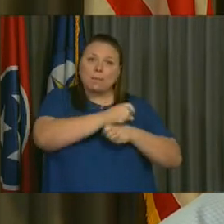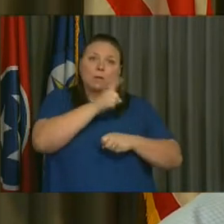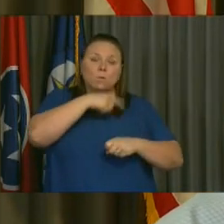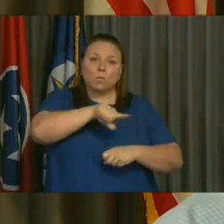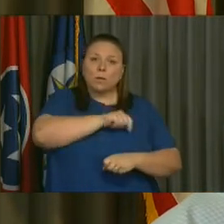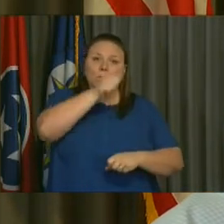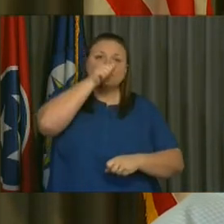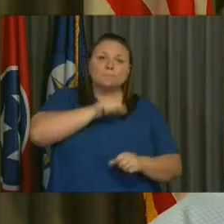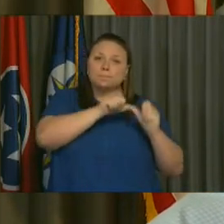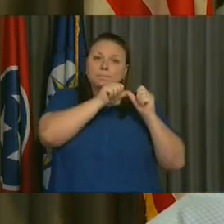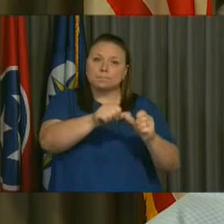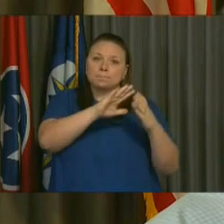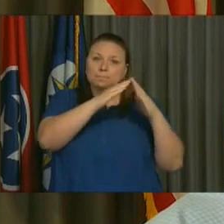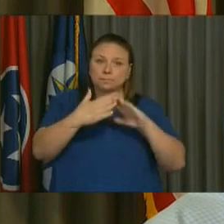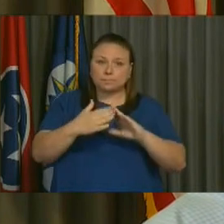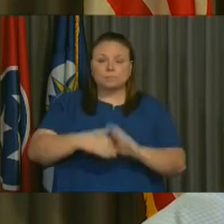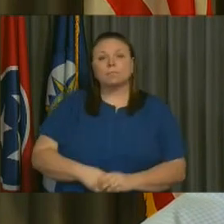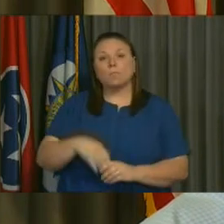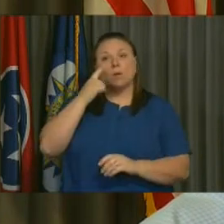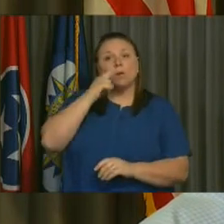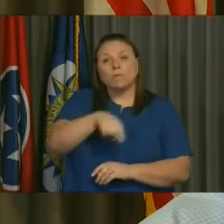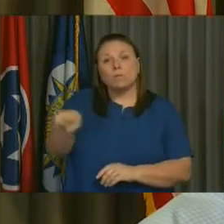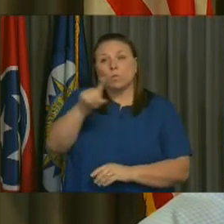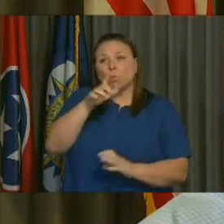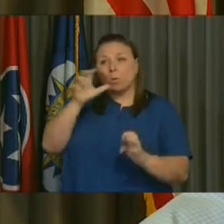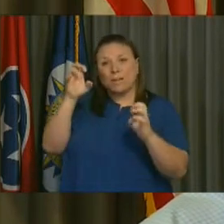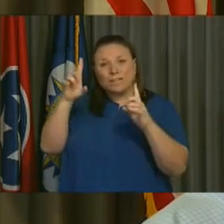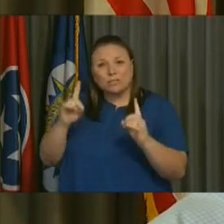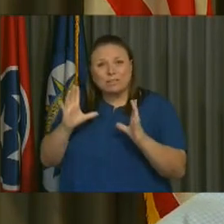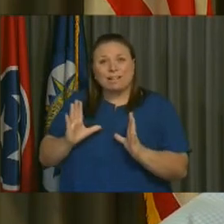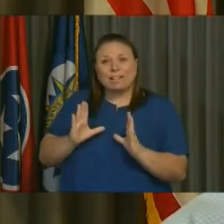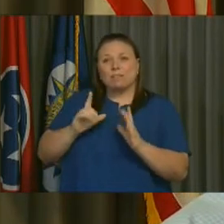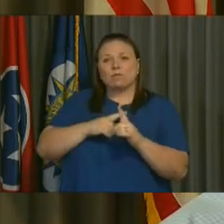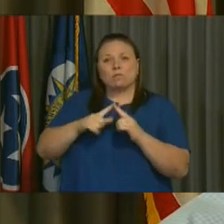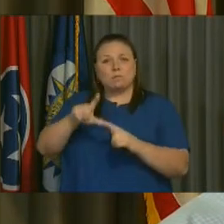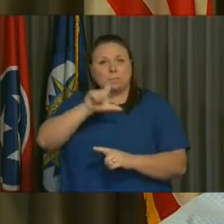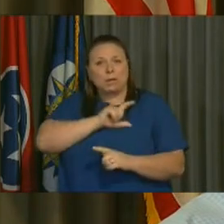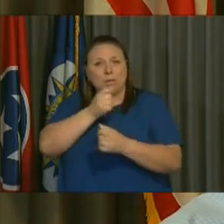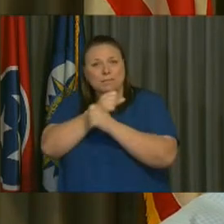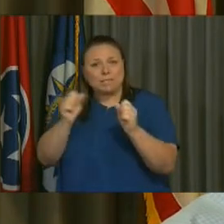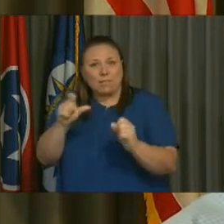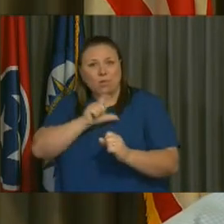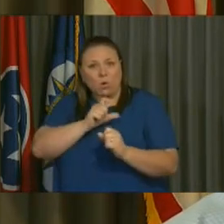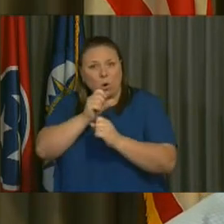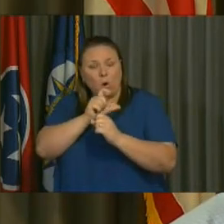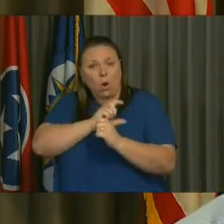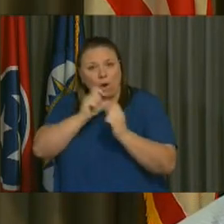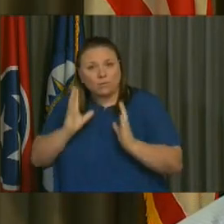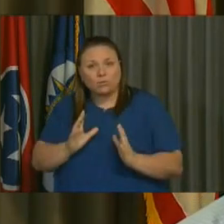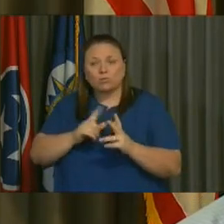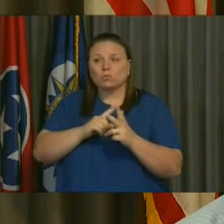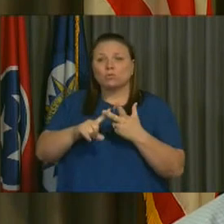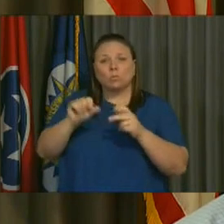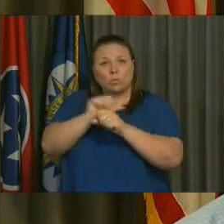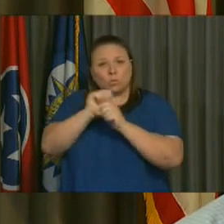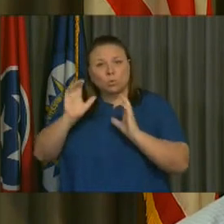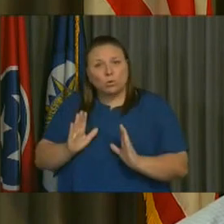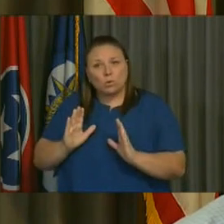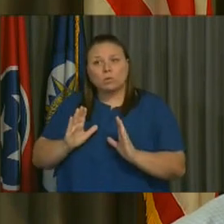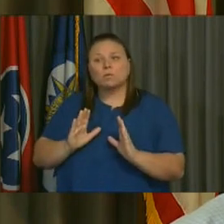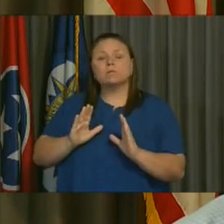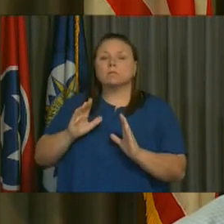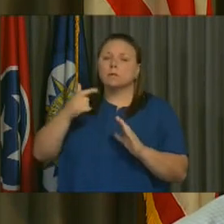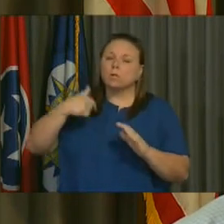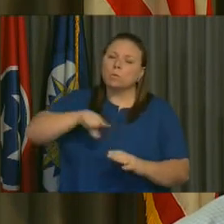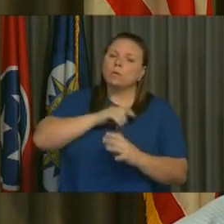city. Now, to our educators and public safety officers and employees, know how